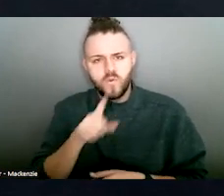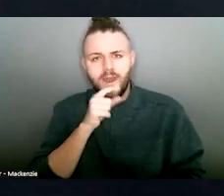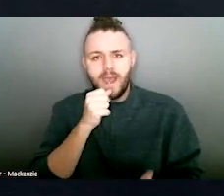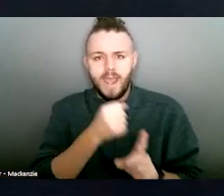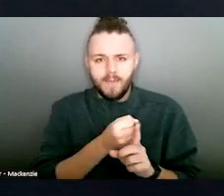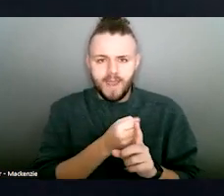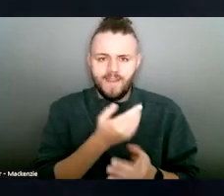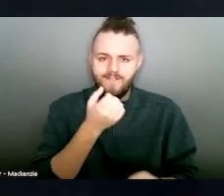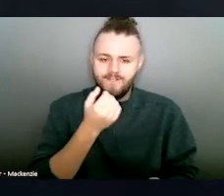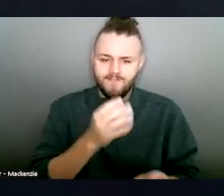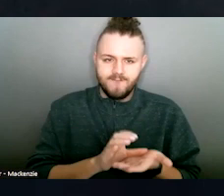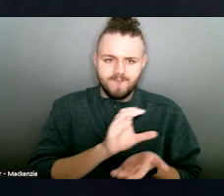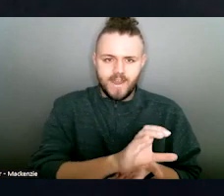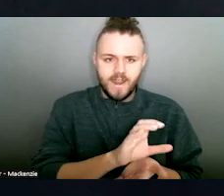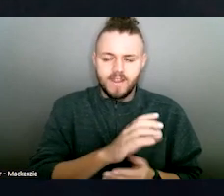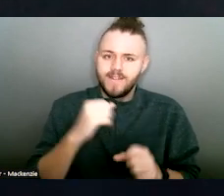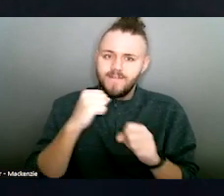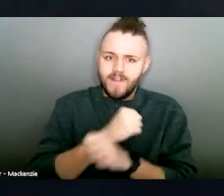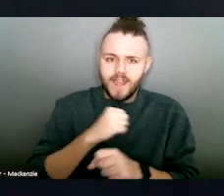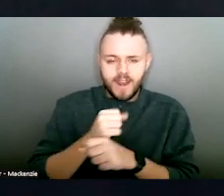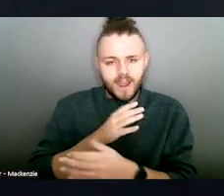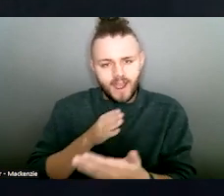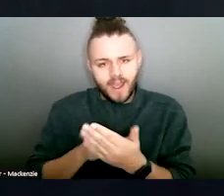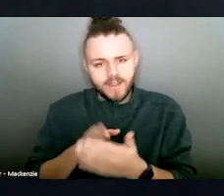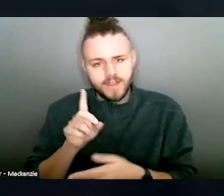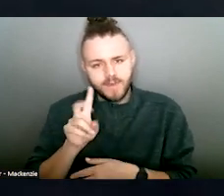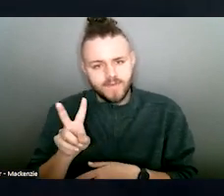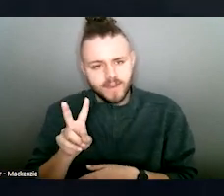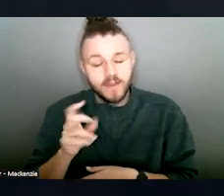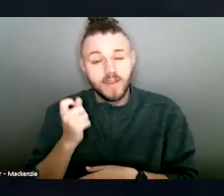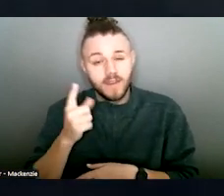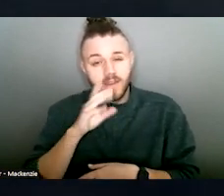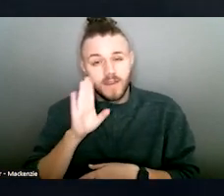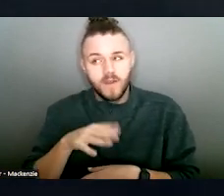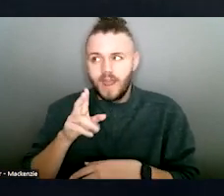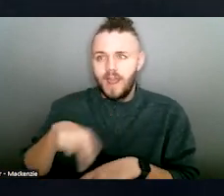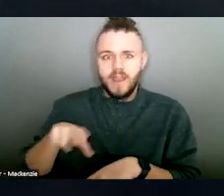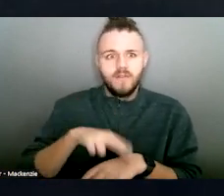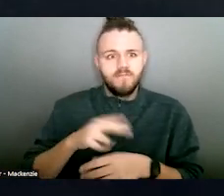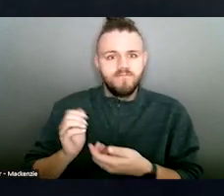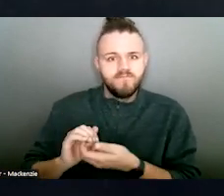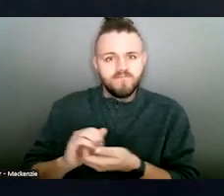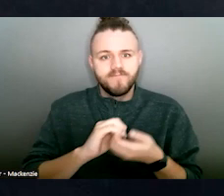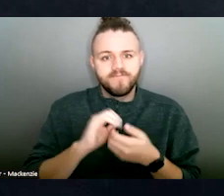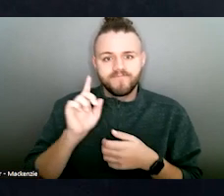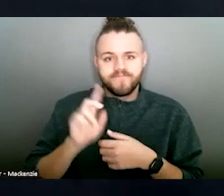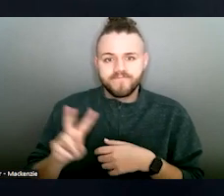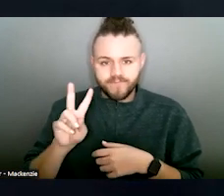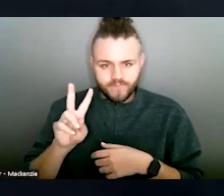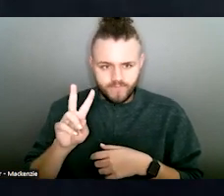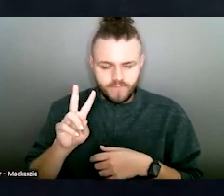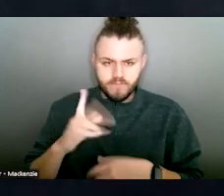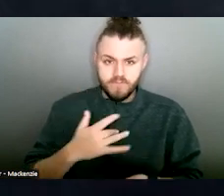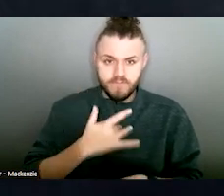would have in the fight against domestic violence. Did you know, according to the National Coalition Against Domestic Violence, on a typical